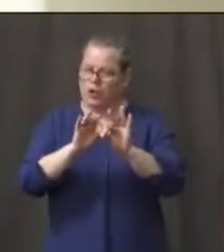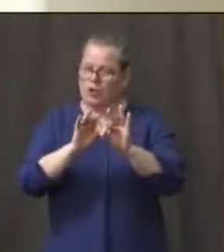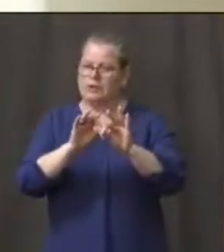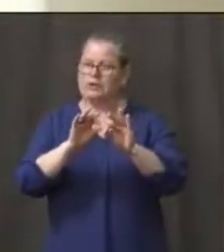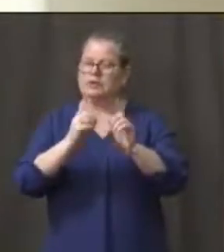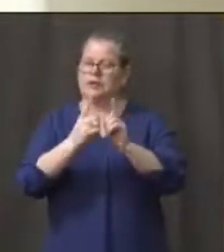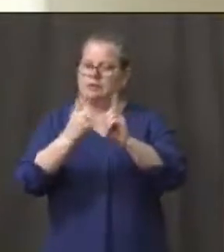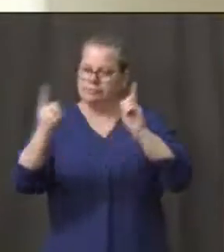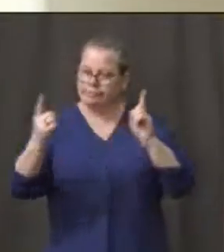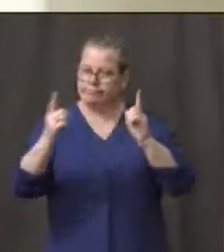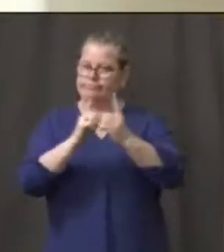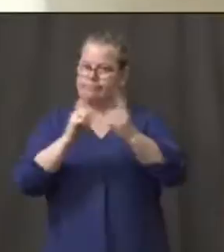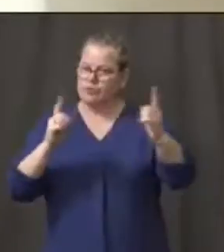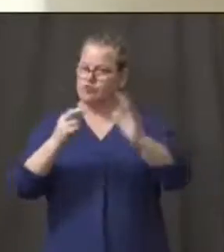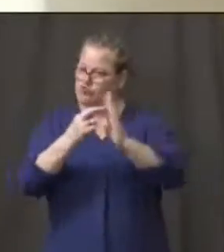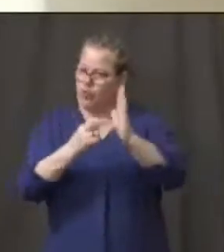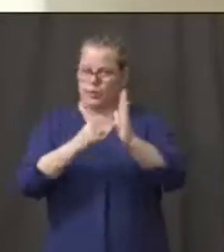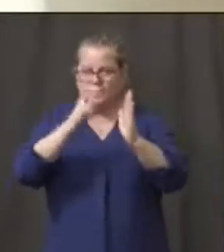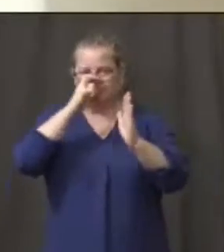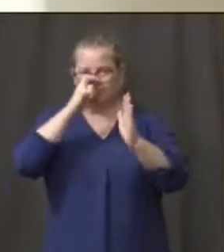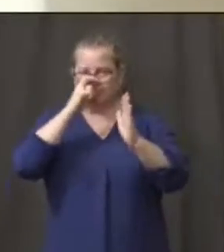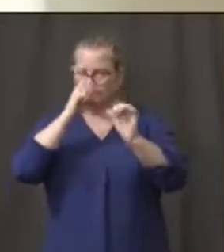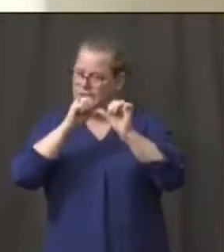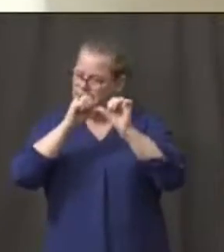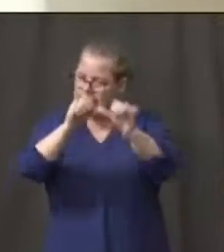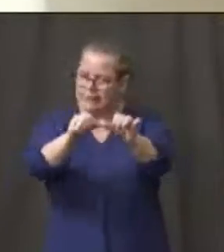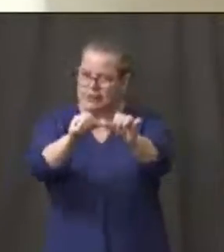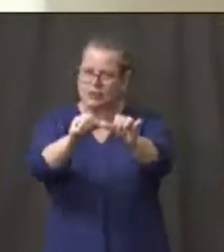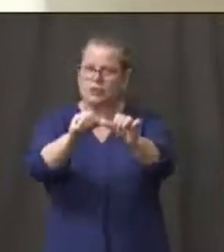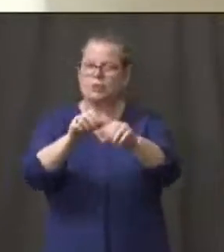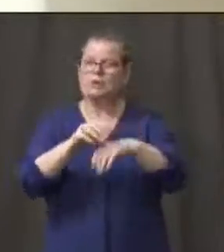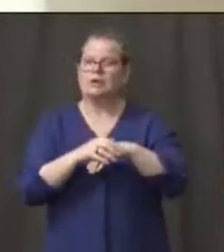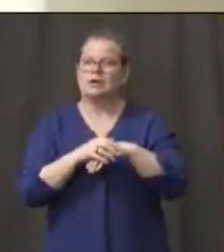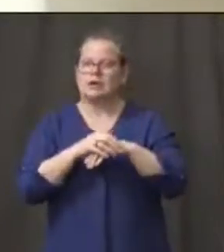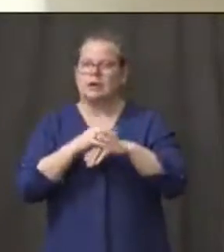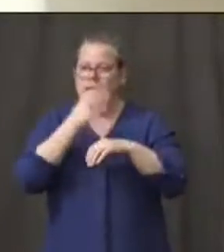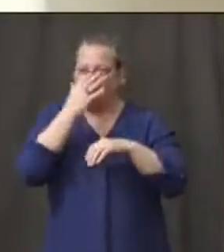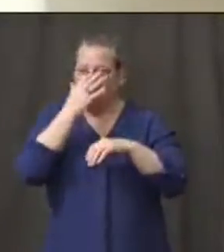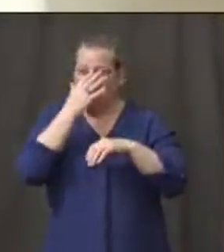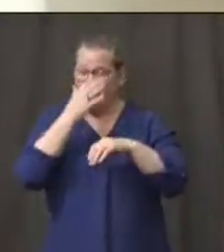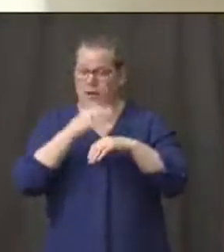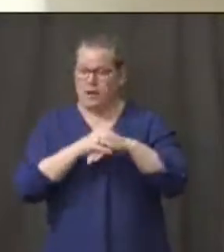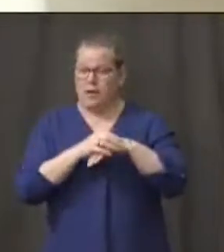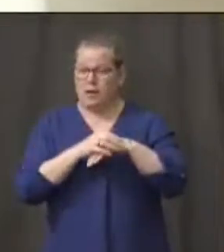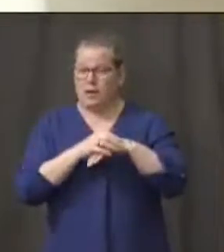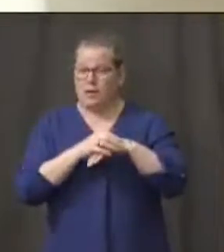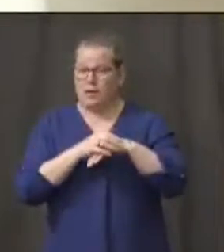distancing and they were not saying nice things about the word mutiny during the call.